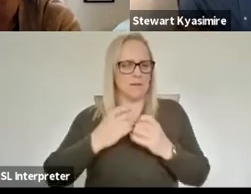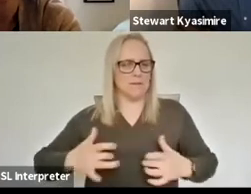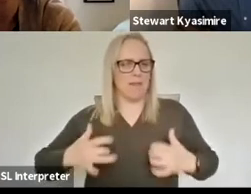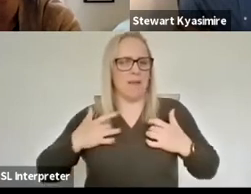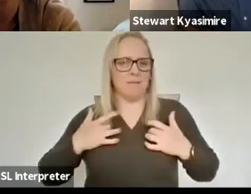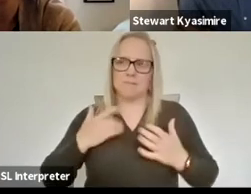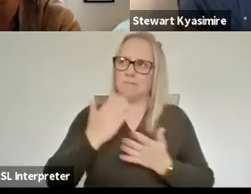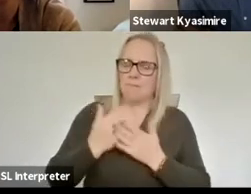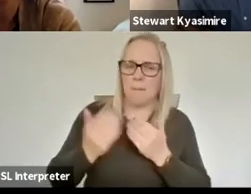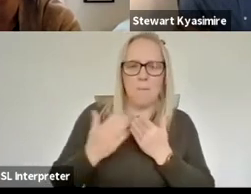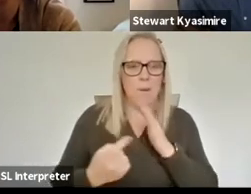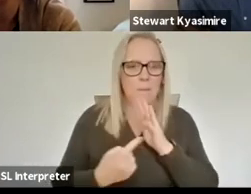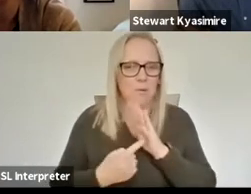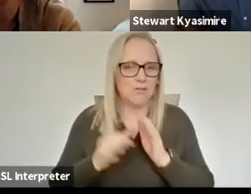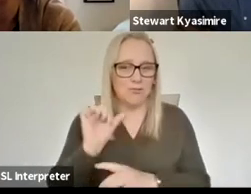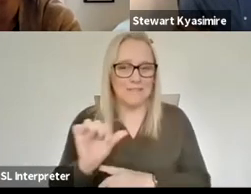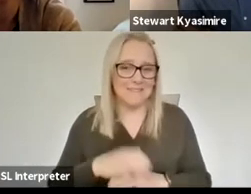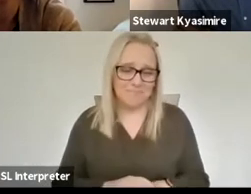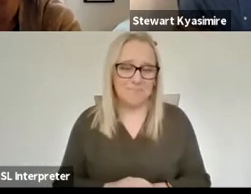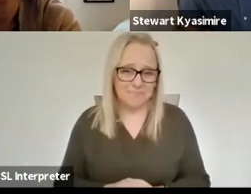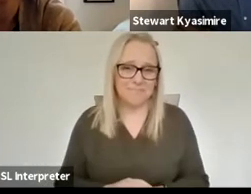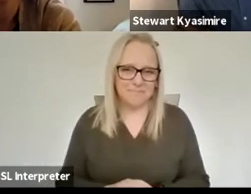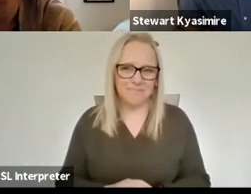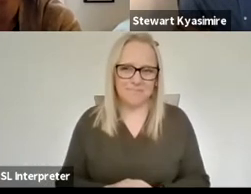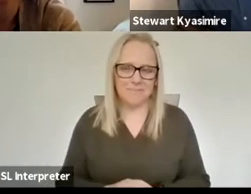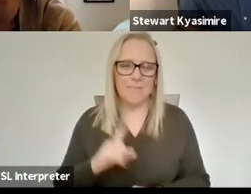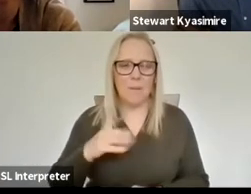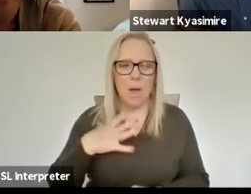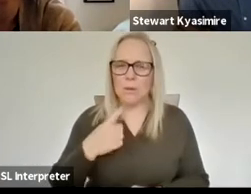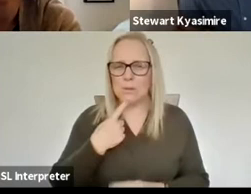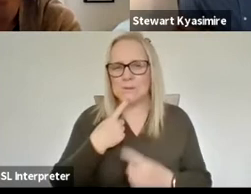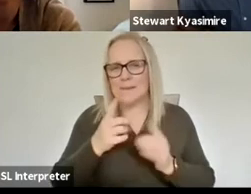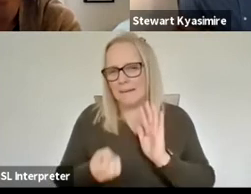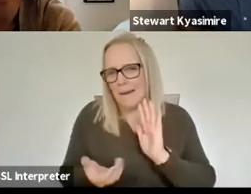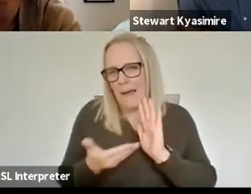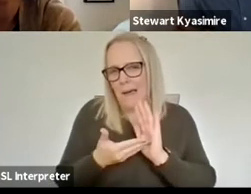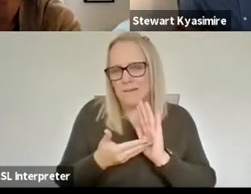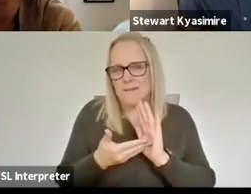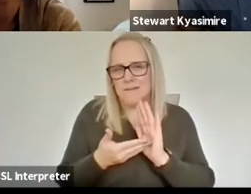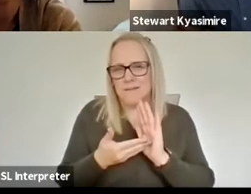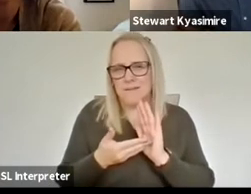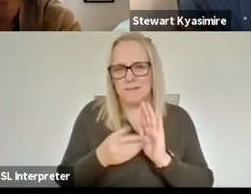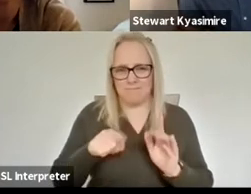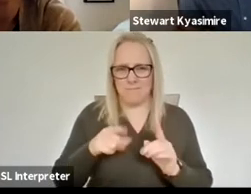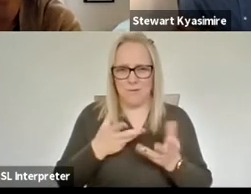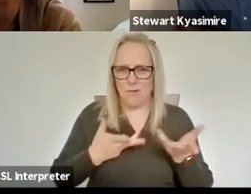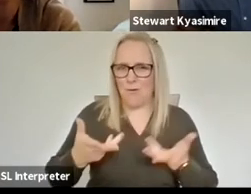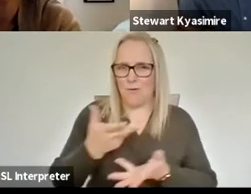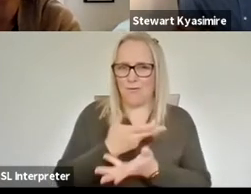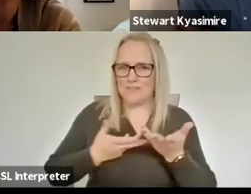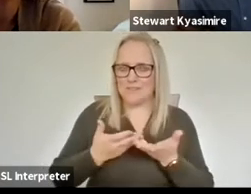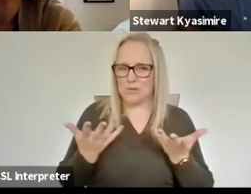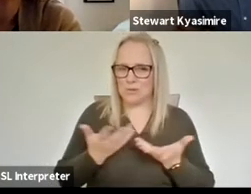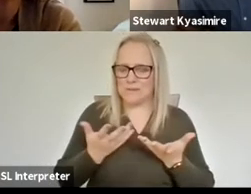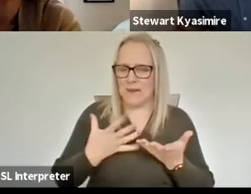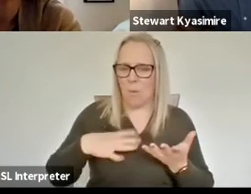i have to say though i do think this another thing that i think is really important and i'm kind of really fascinated in this conversation today is just it's just to hear a